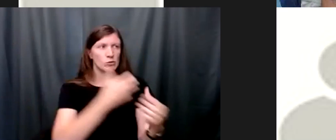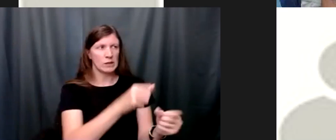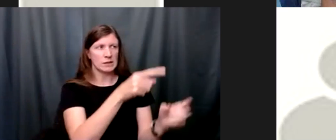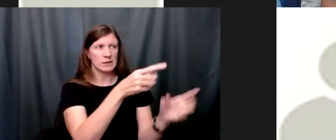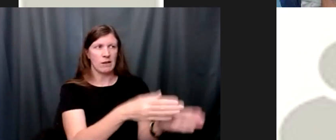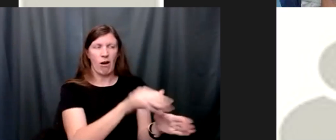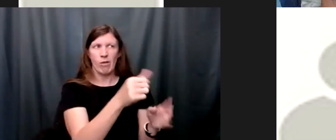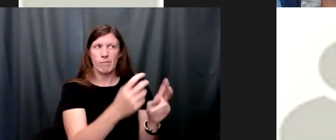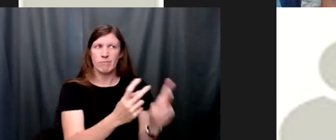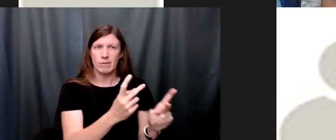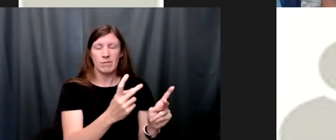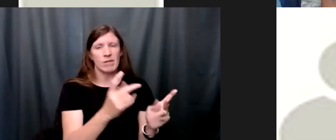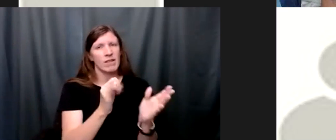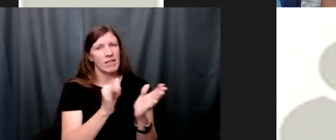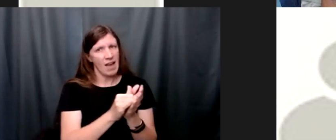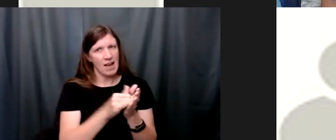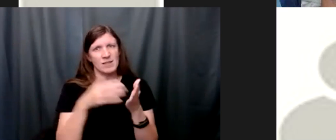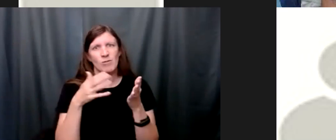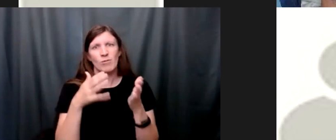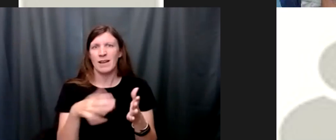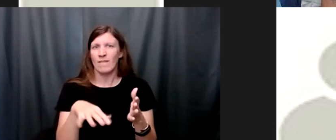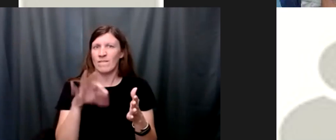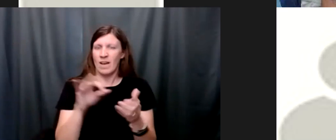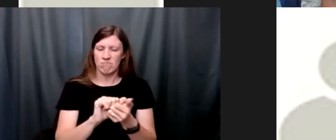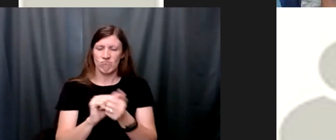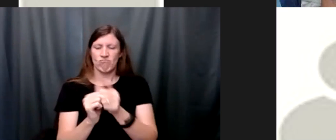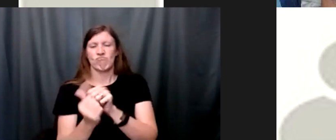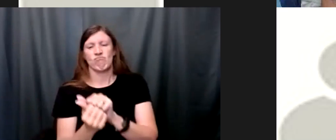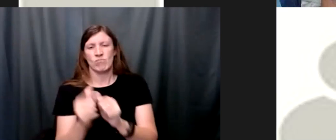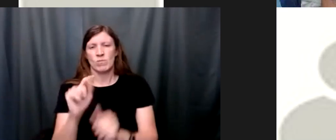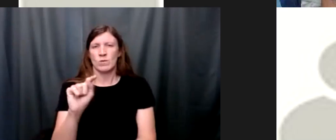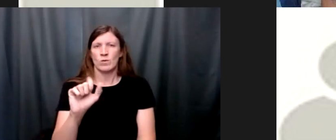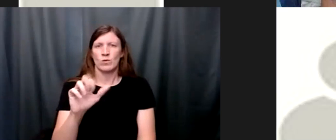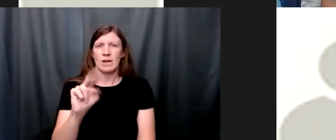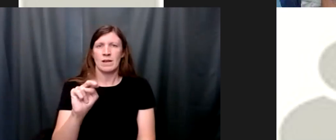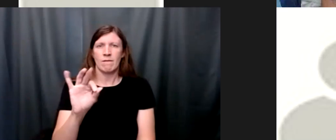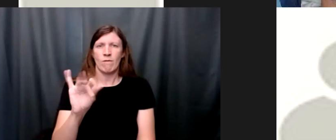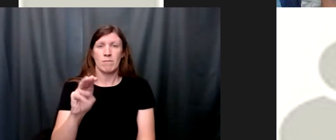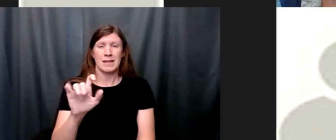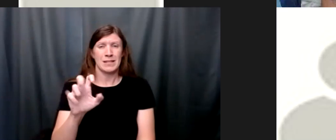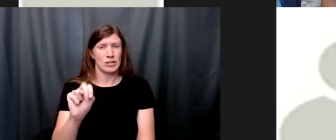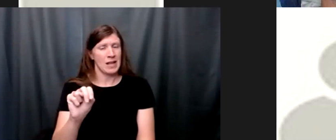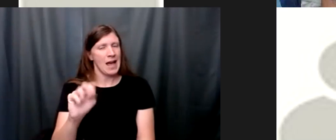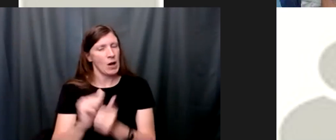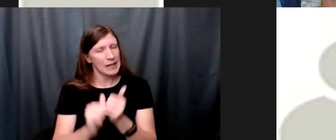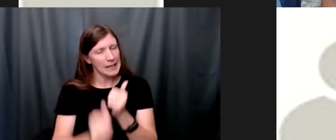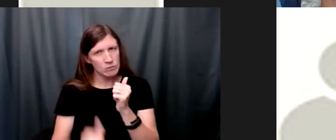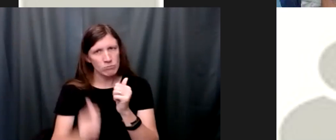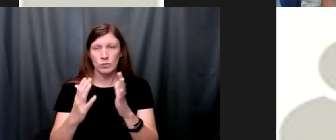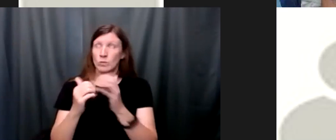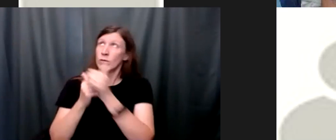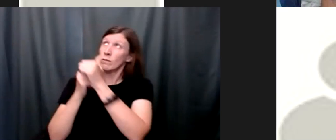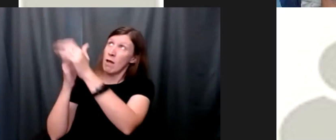that's how we find transformation this is how every follower of jesus should live it's a whole new way of living